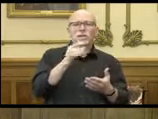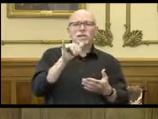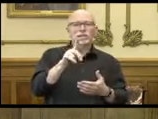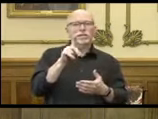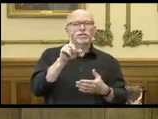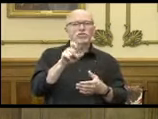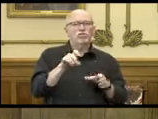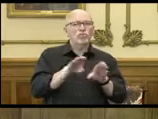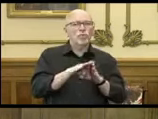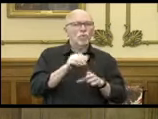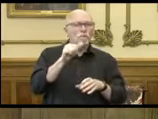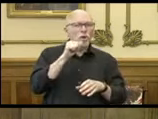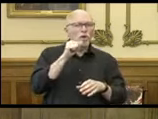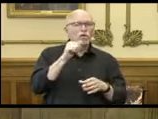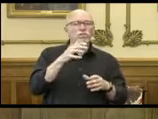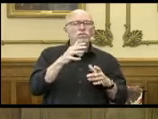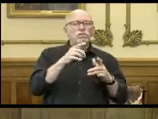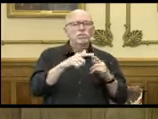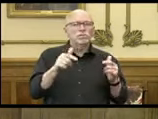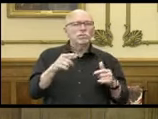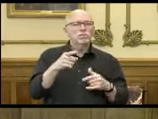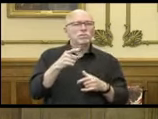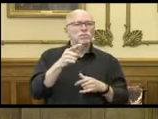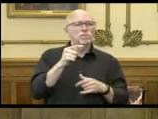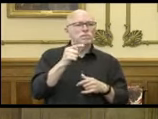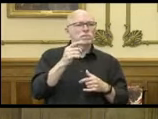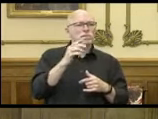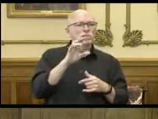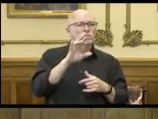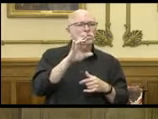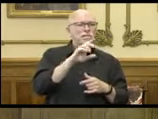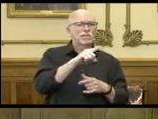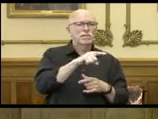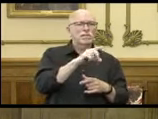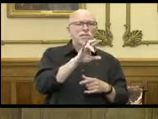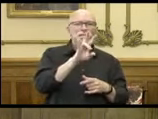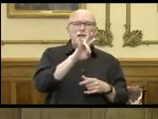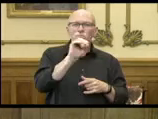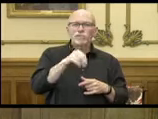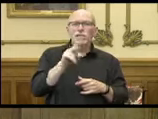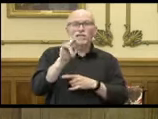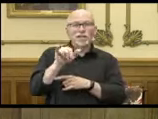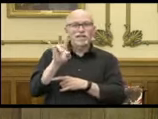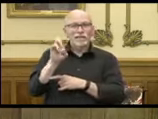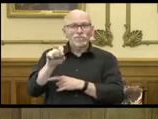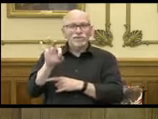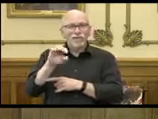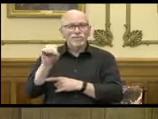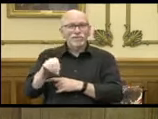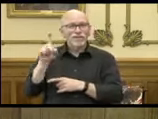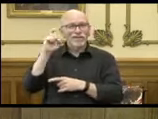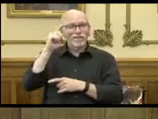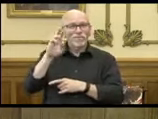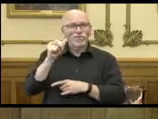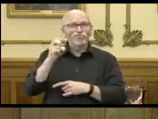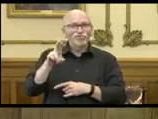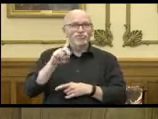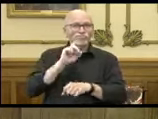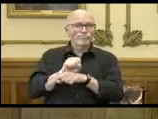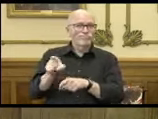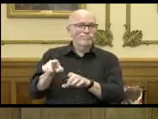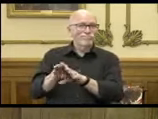close the bars again. We're at 7 percent. Kentucky's at 7.9 and Governor Beshear just did exactly that.